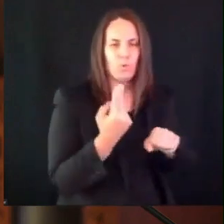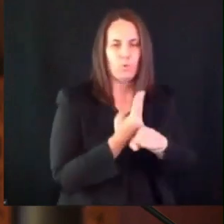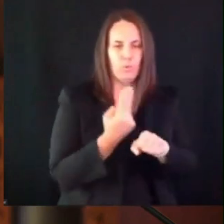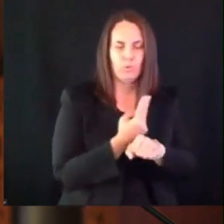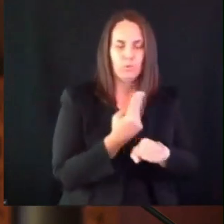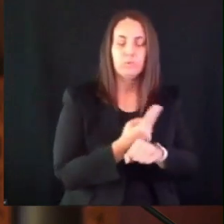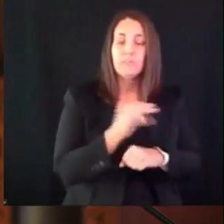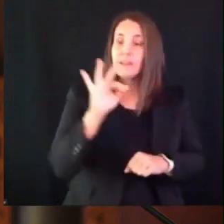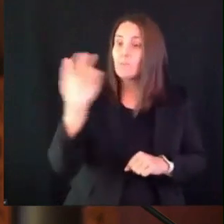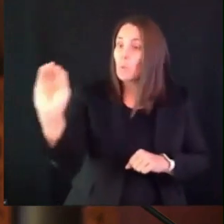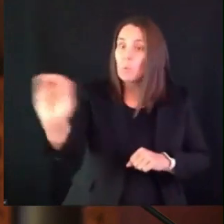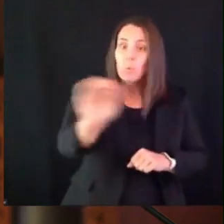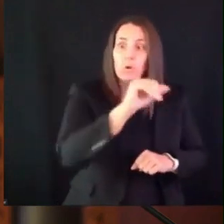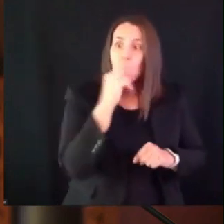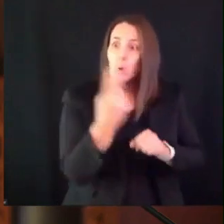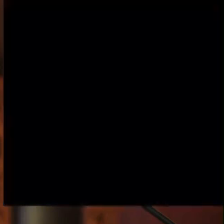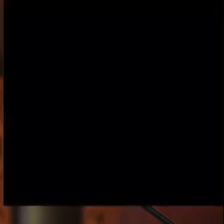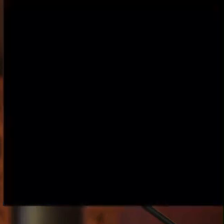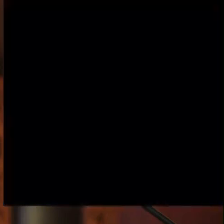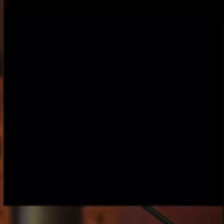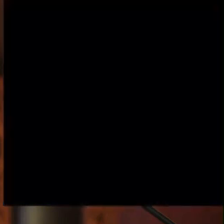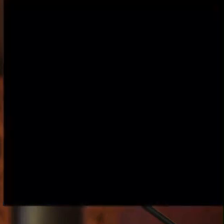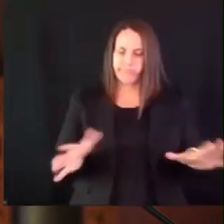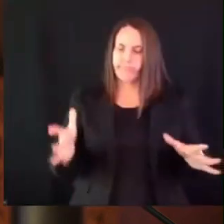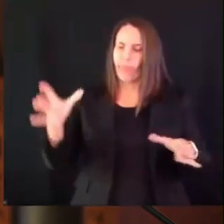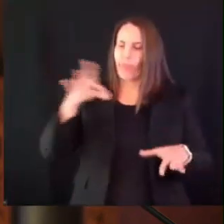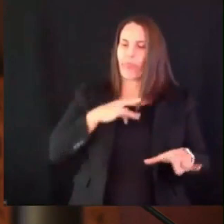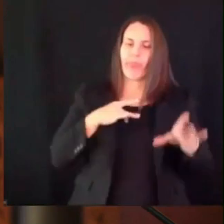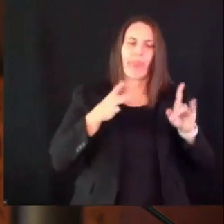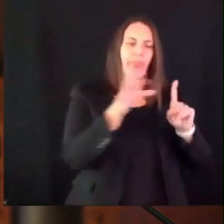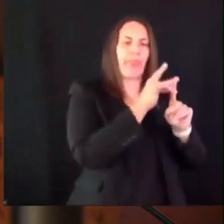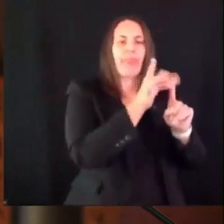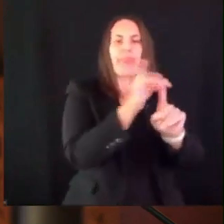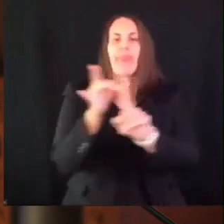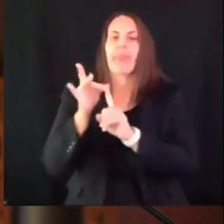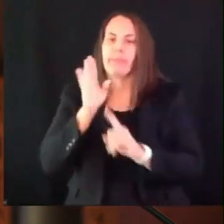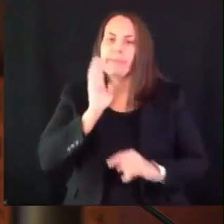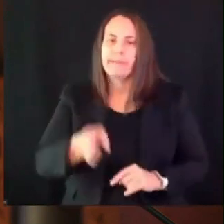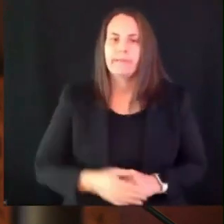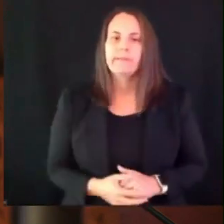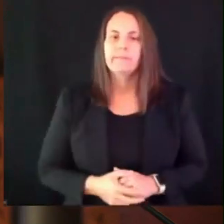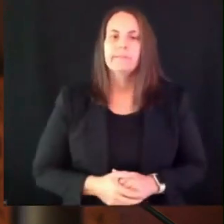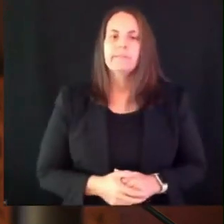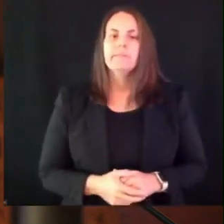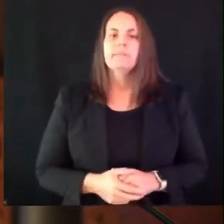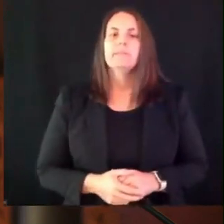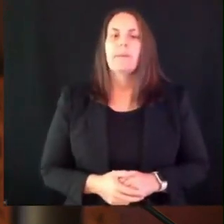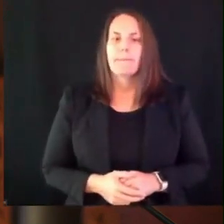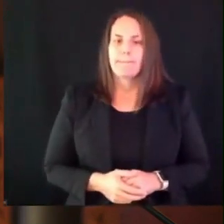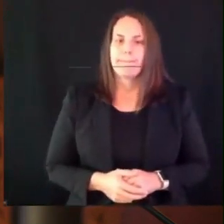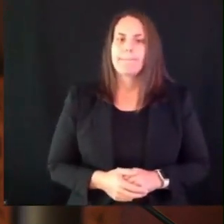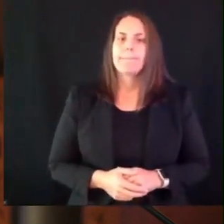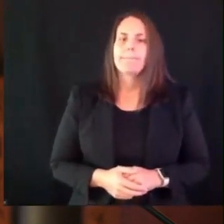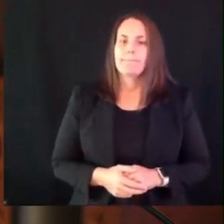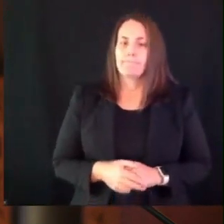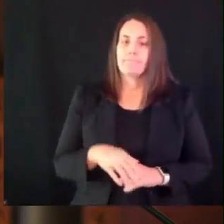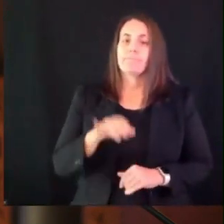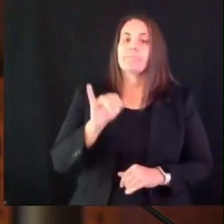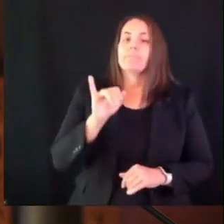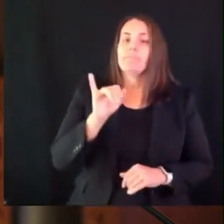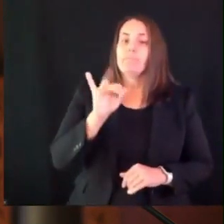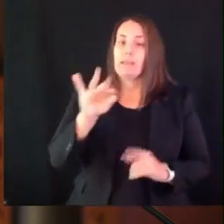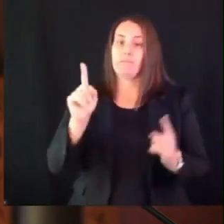or visit one of our community testing sites then be sure to quarantine self-isolate if you get a positive result